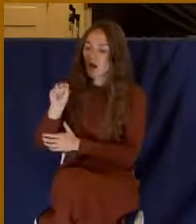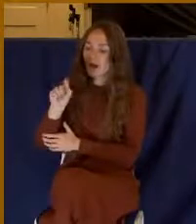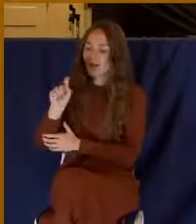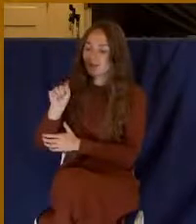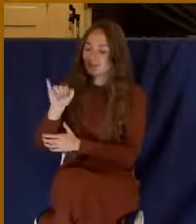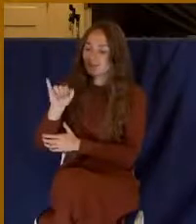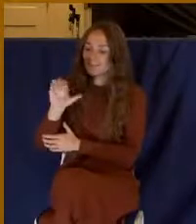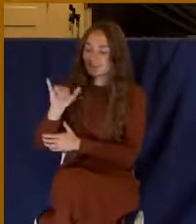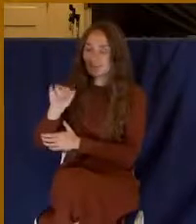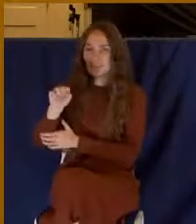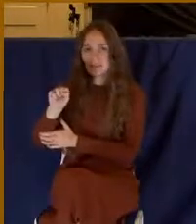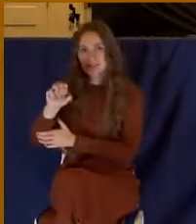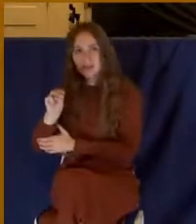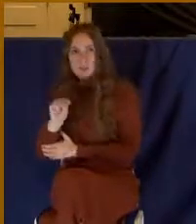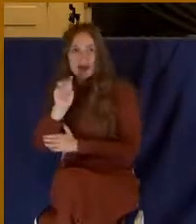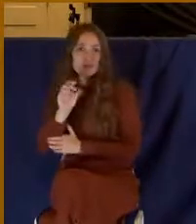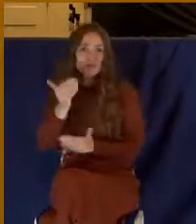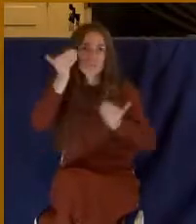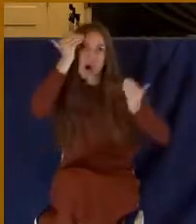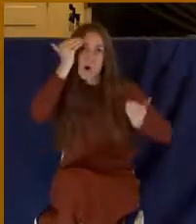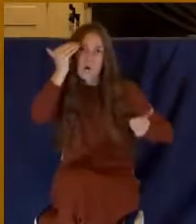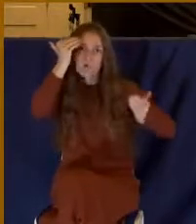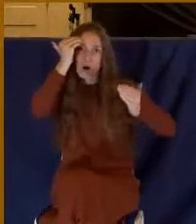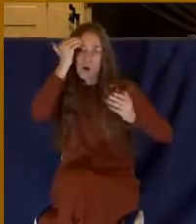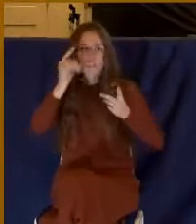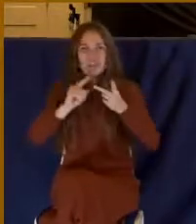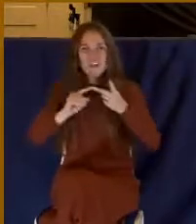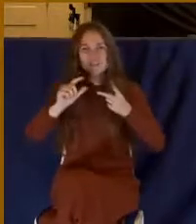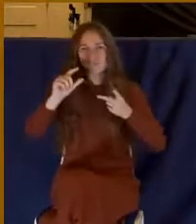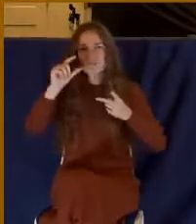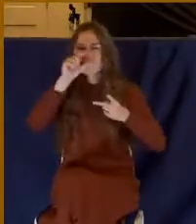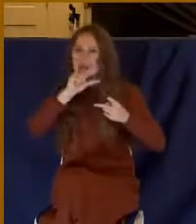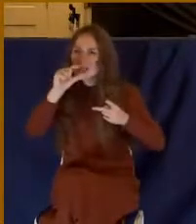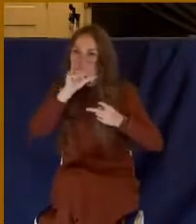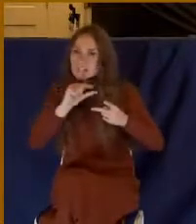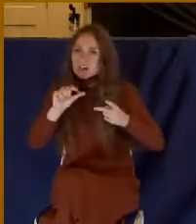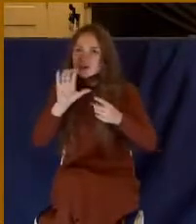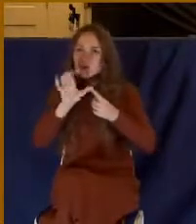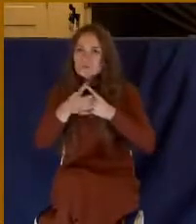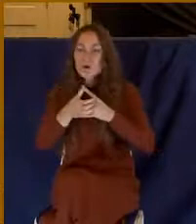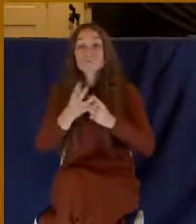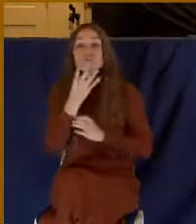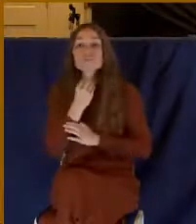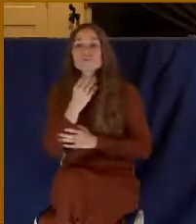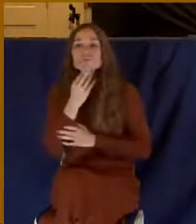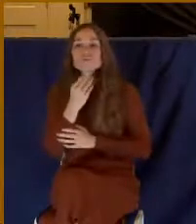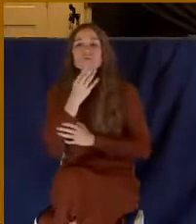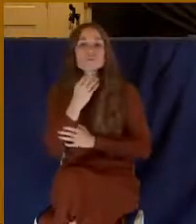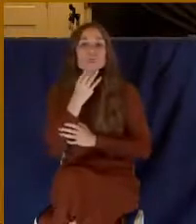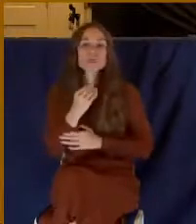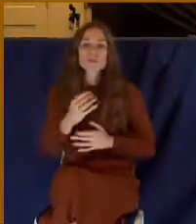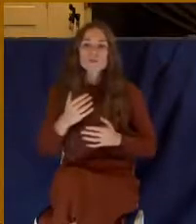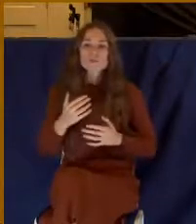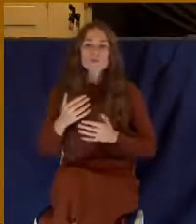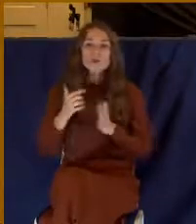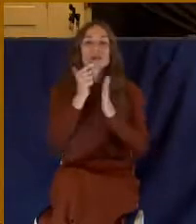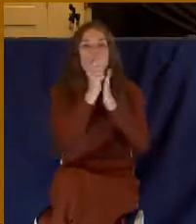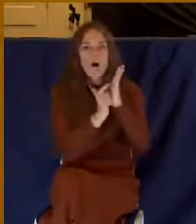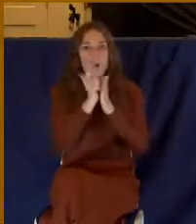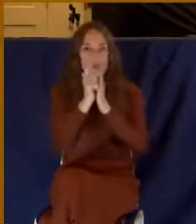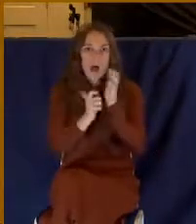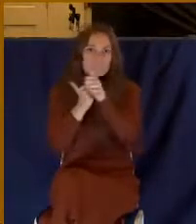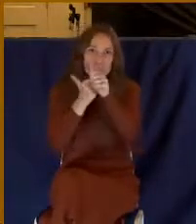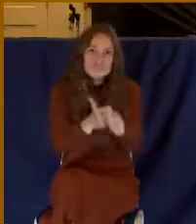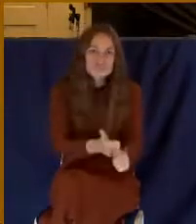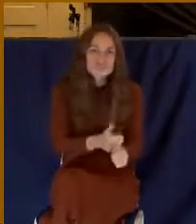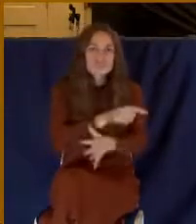that was kind of all amalgamated together in this heresy. But again, the whole idea is Christ is not enough. You need this